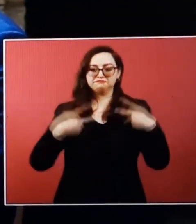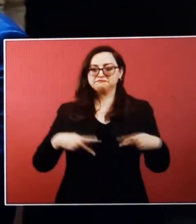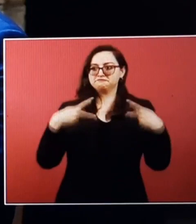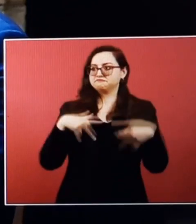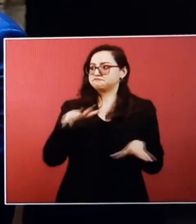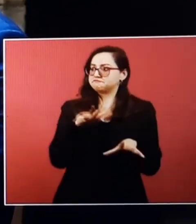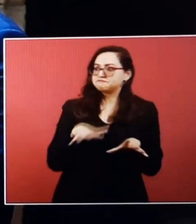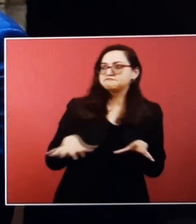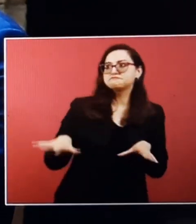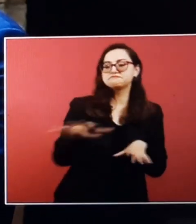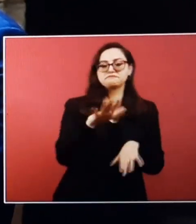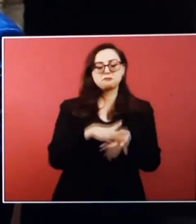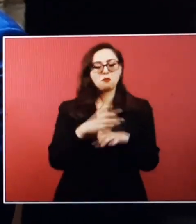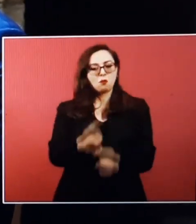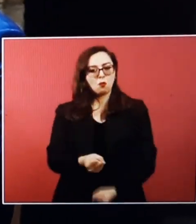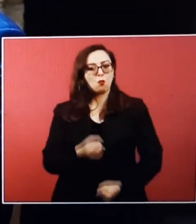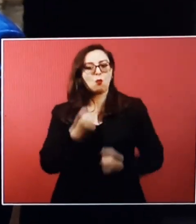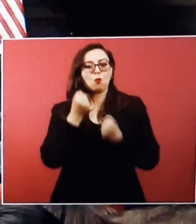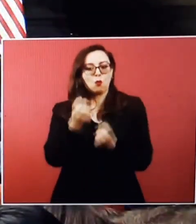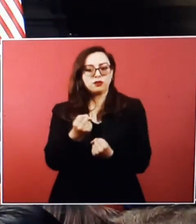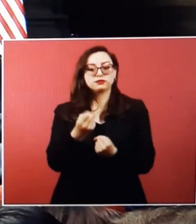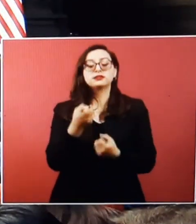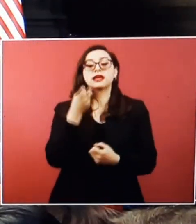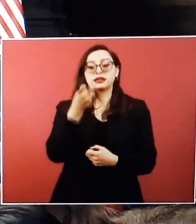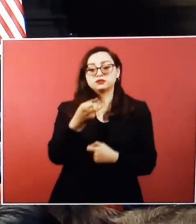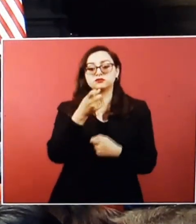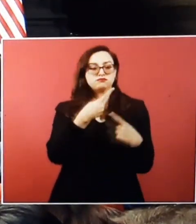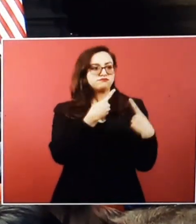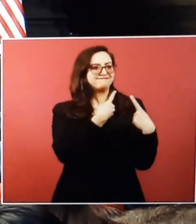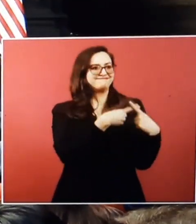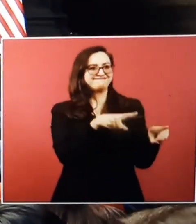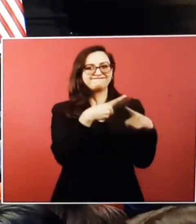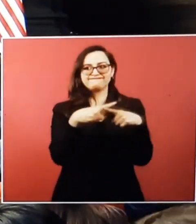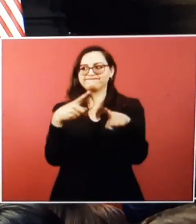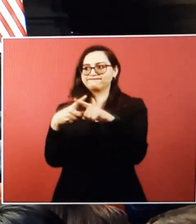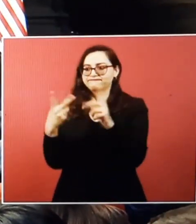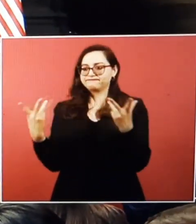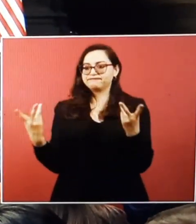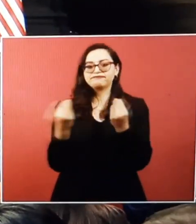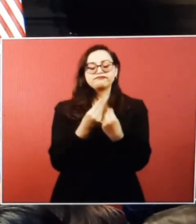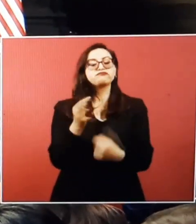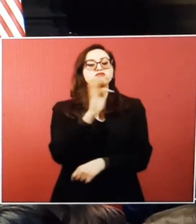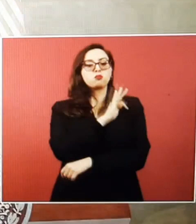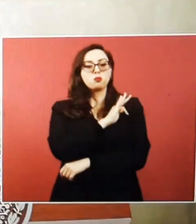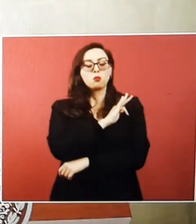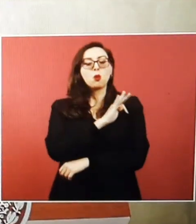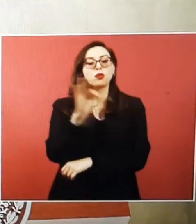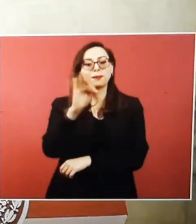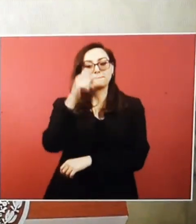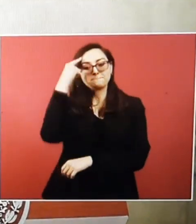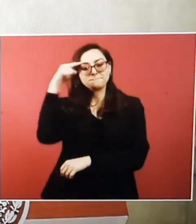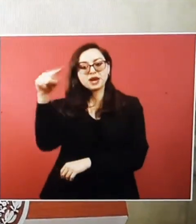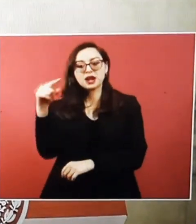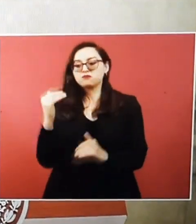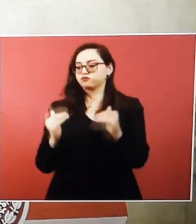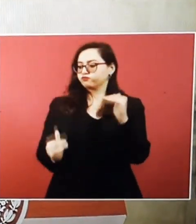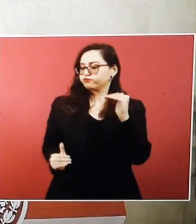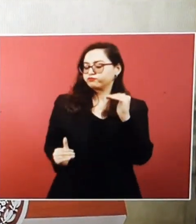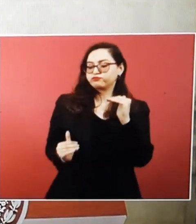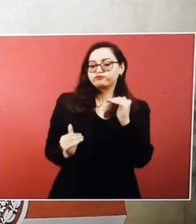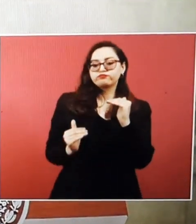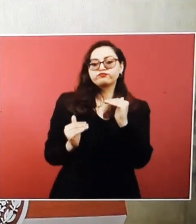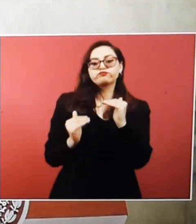our incredible diversity. So together, we're working to address the inequities that for too long have played